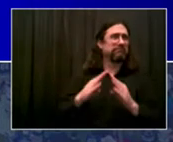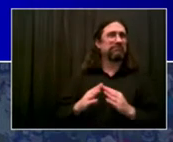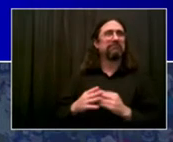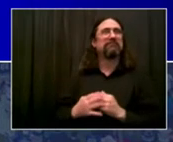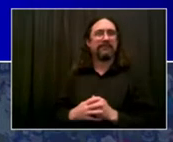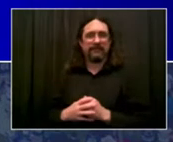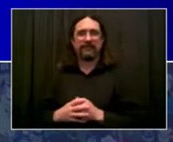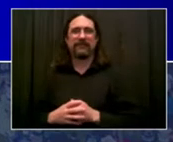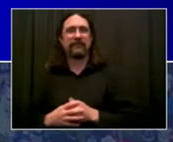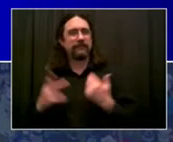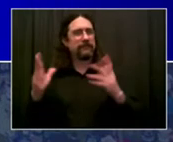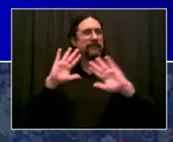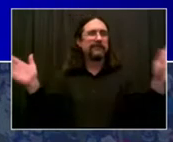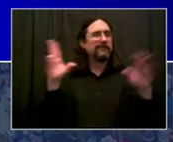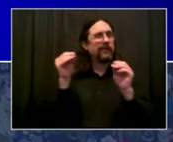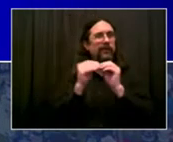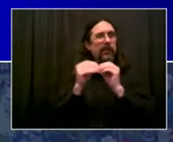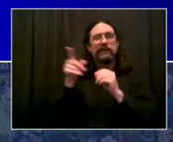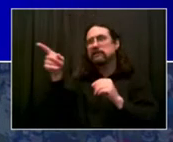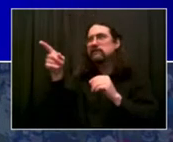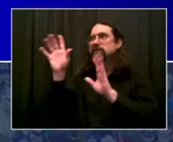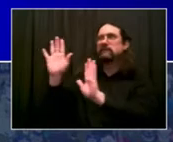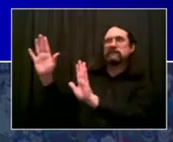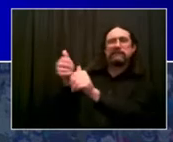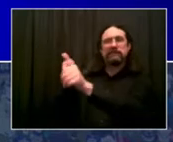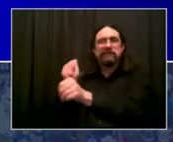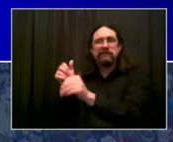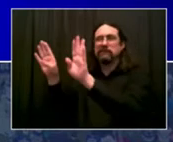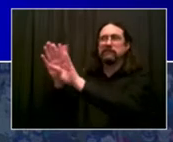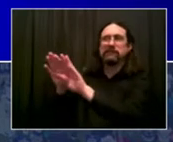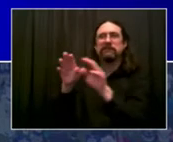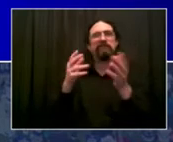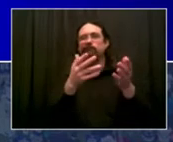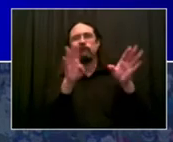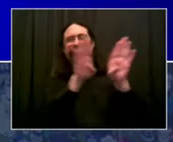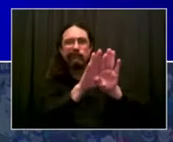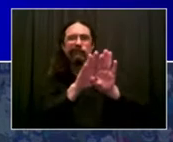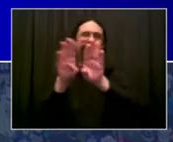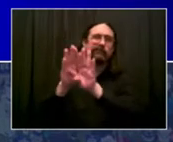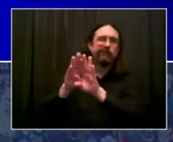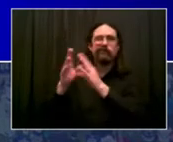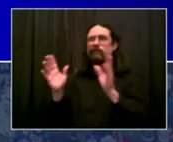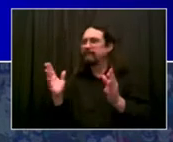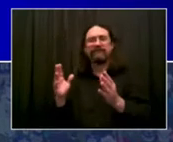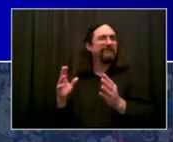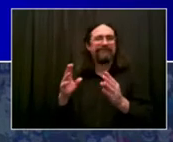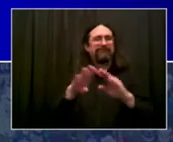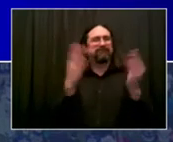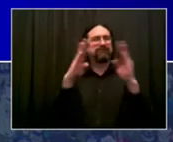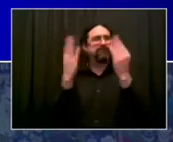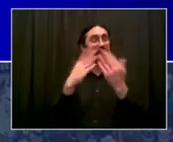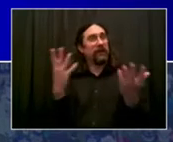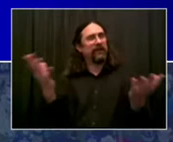enjoy this city again, and people are going to flock here from all over the country to be a part of this amazing moment in New York City.